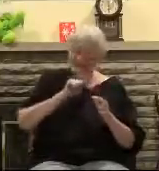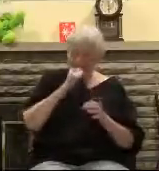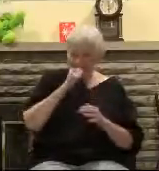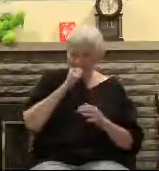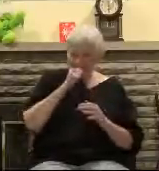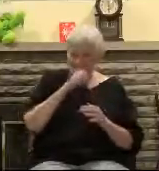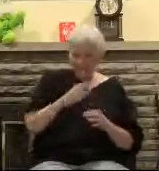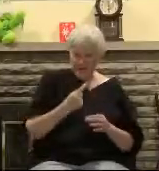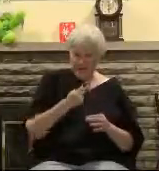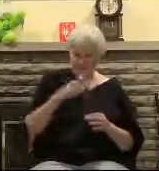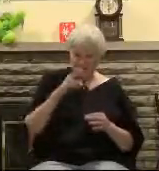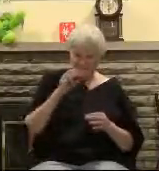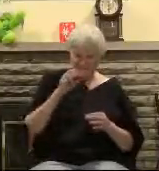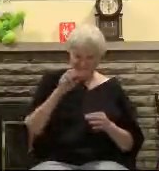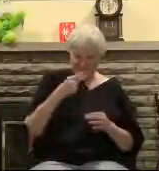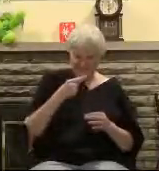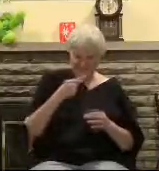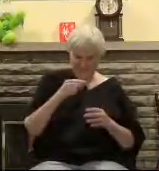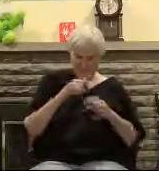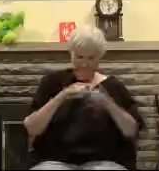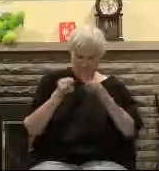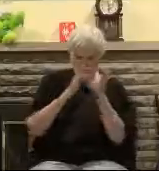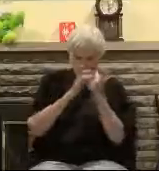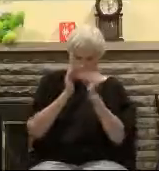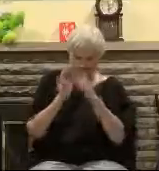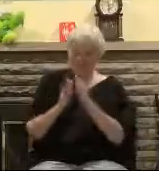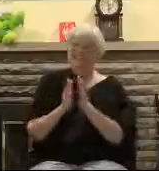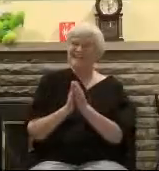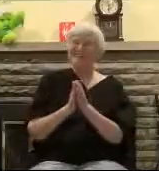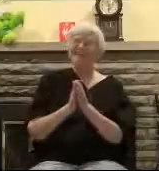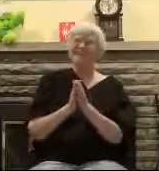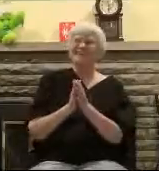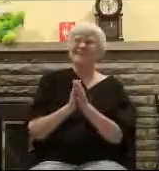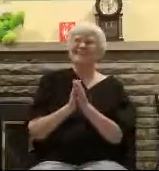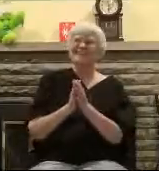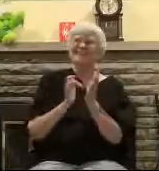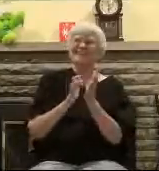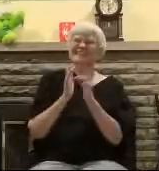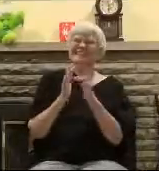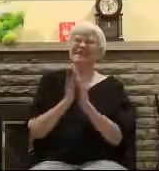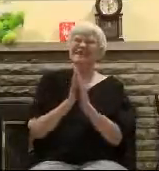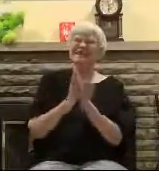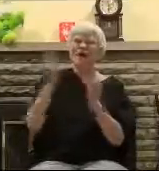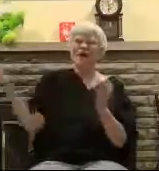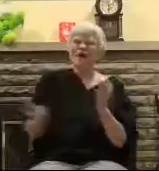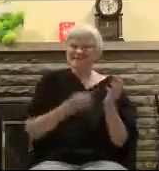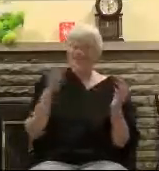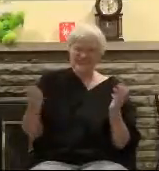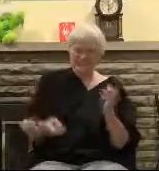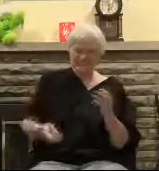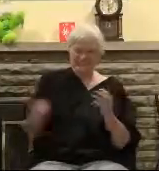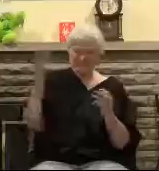now This is a statement of timelessness This is a statement saying that He